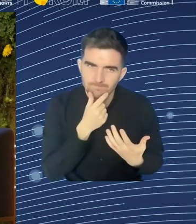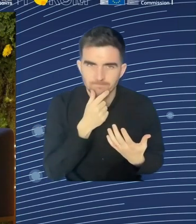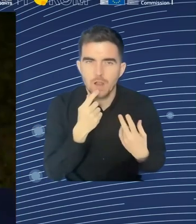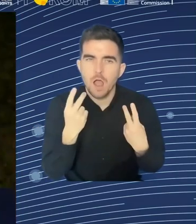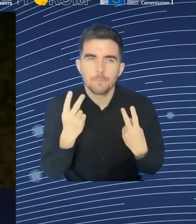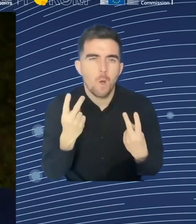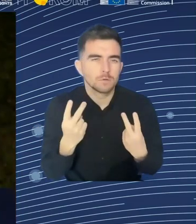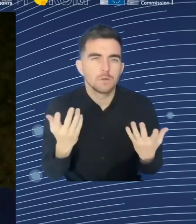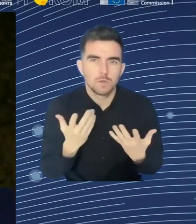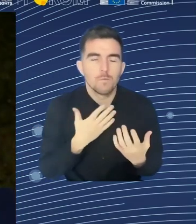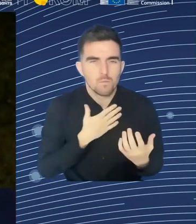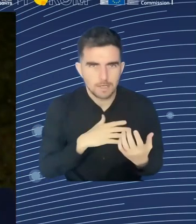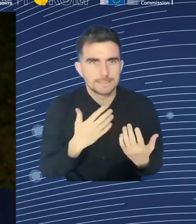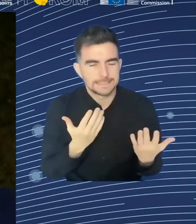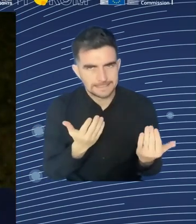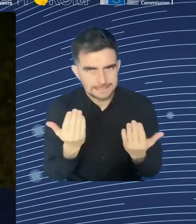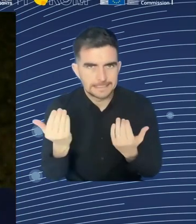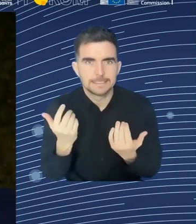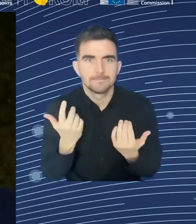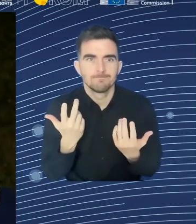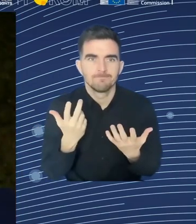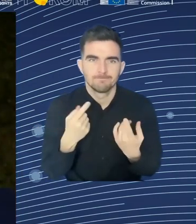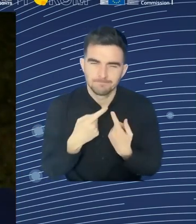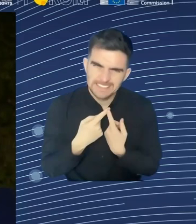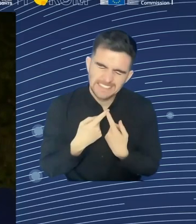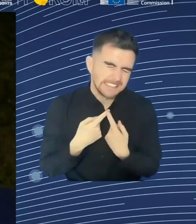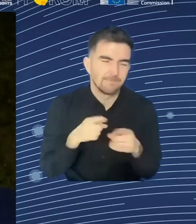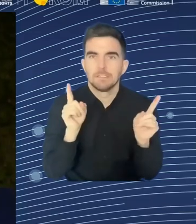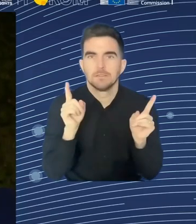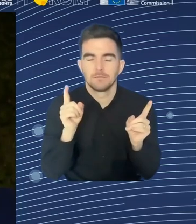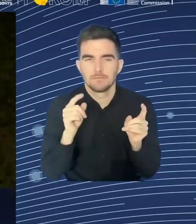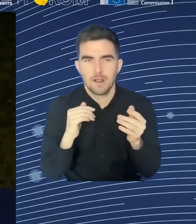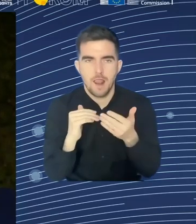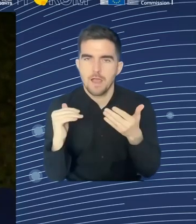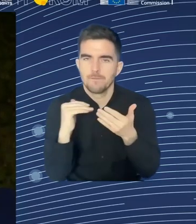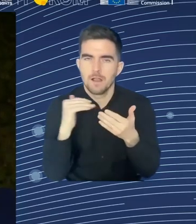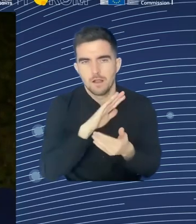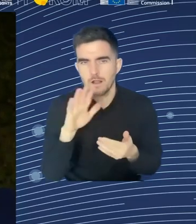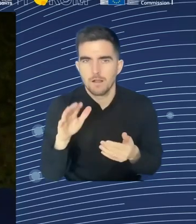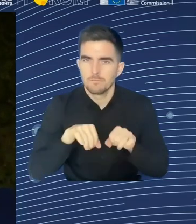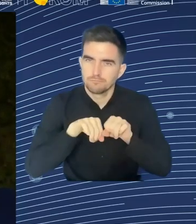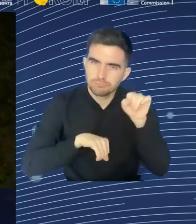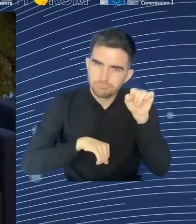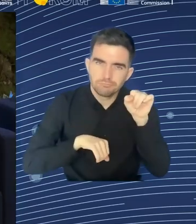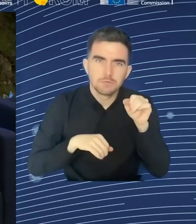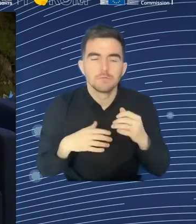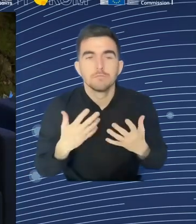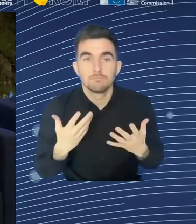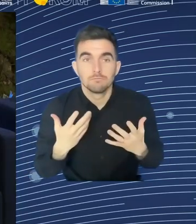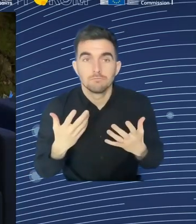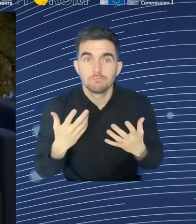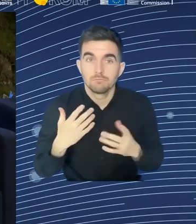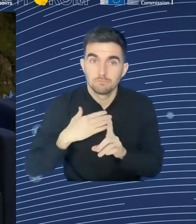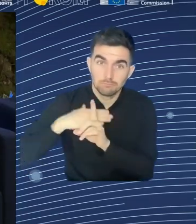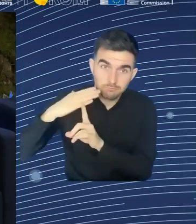ones. Because the things that are in those two segments are completely different, in my view. It is true,